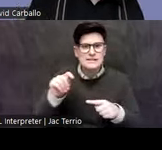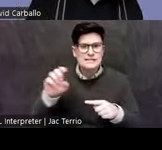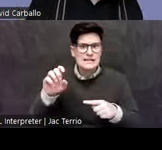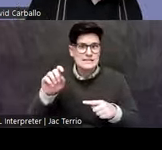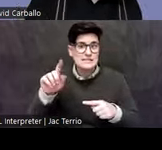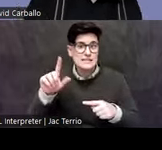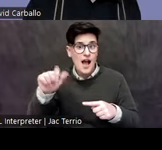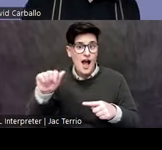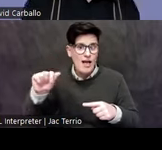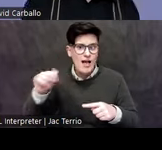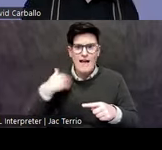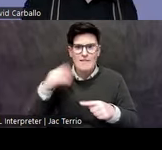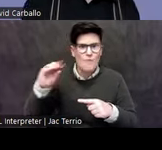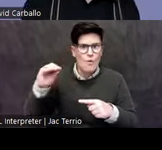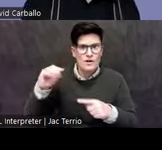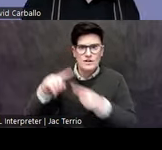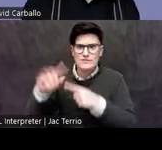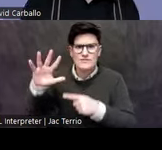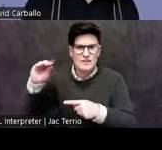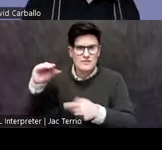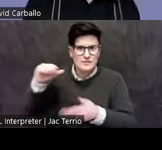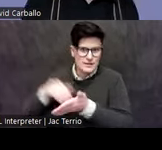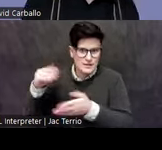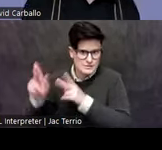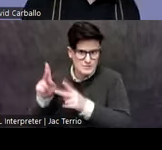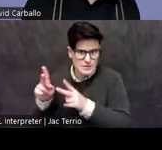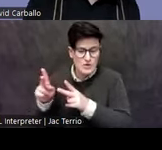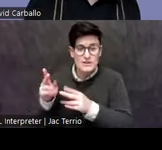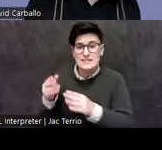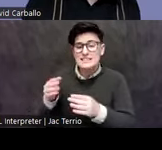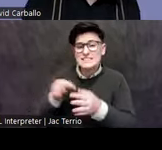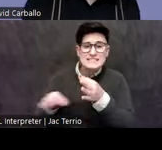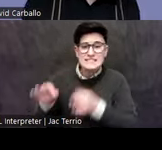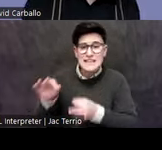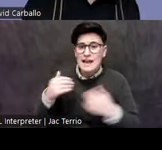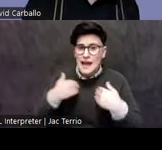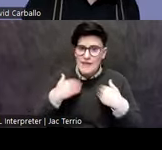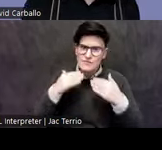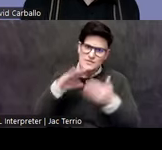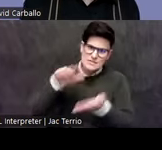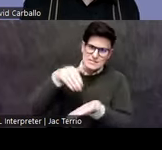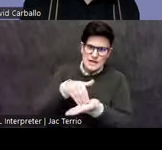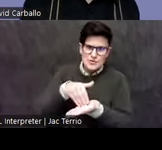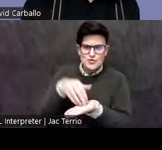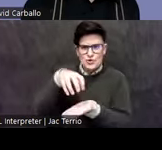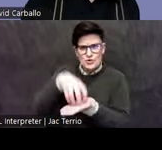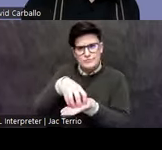,000 people. And rather than have a centralized precinct with a major temple complex like Tenochtitlan, you can see